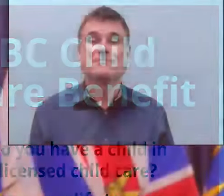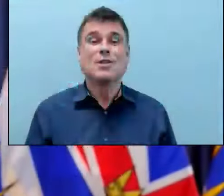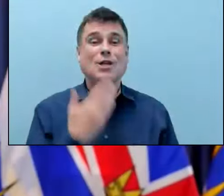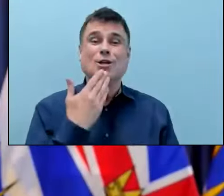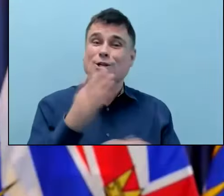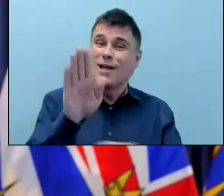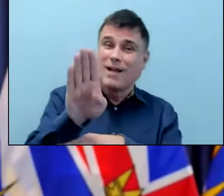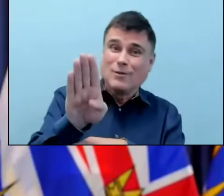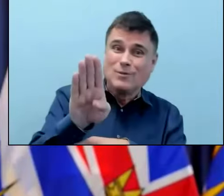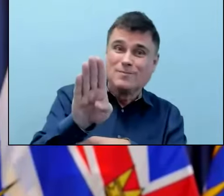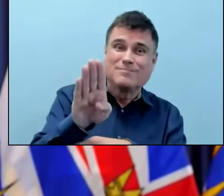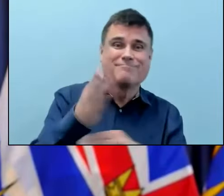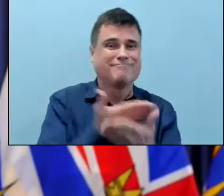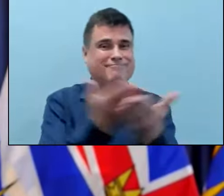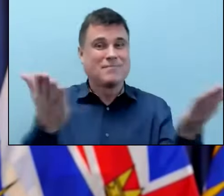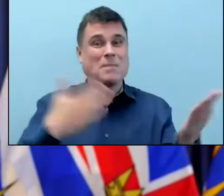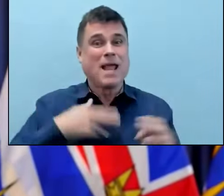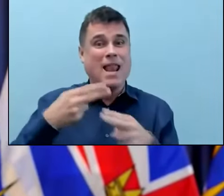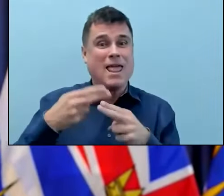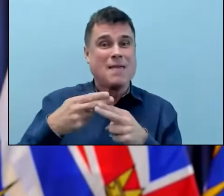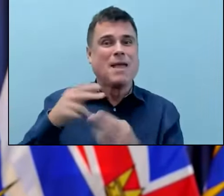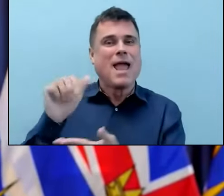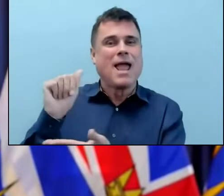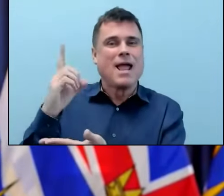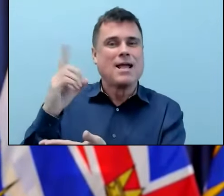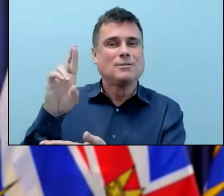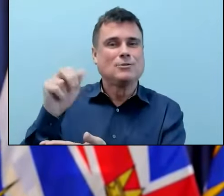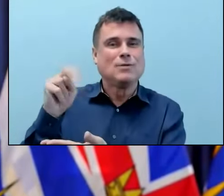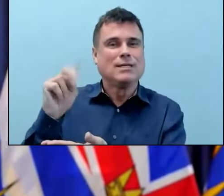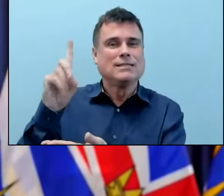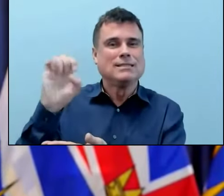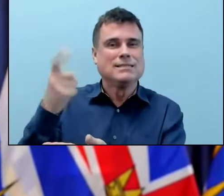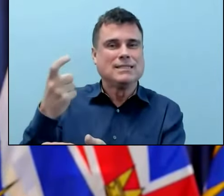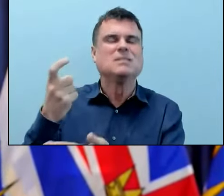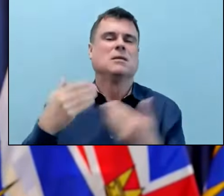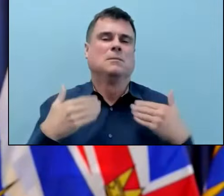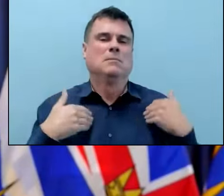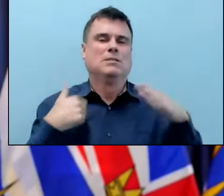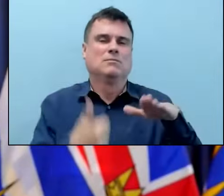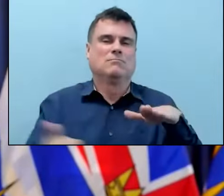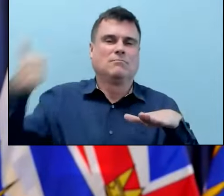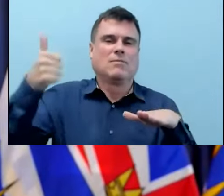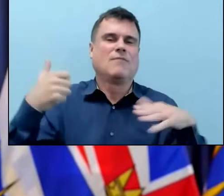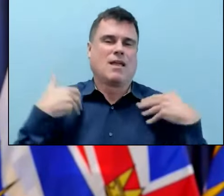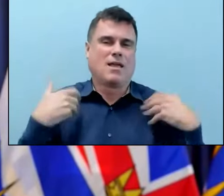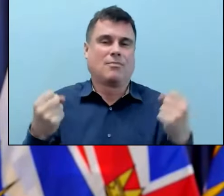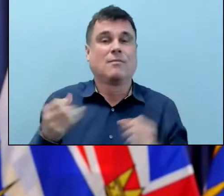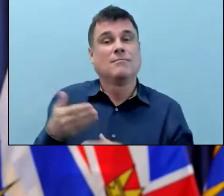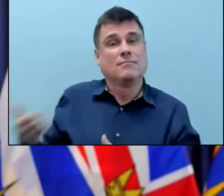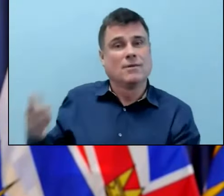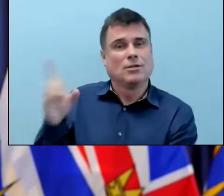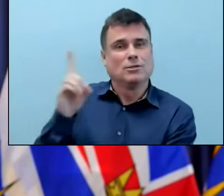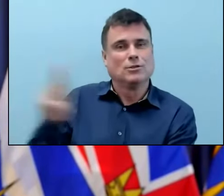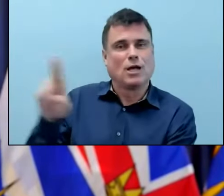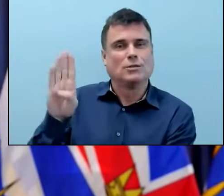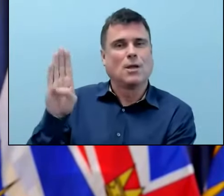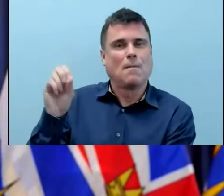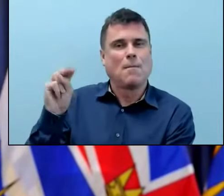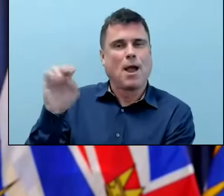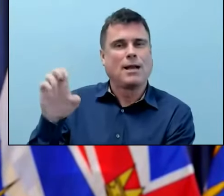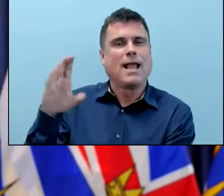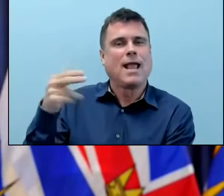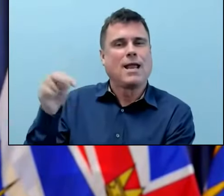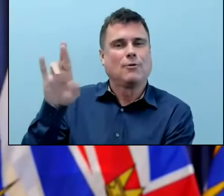Hi everyone, my name is Adrian Dix. I'm BC's Minister of Health. I'm here to my right with Dr. Bonnie Henry, BC's Provincial Health